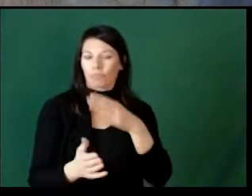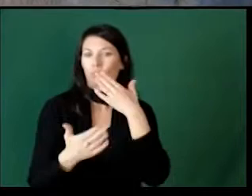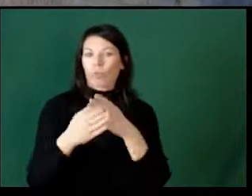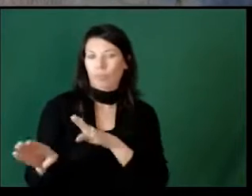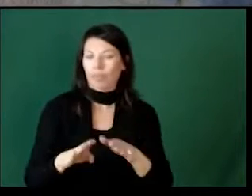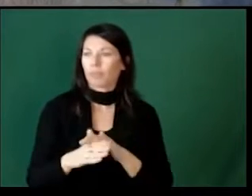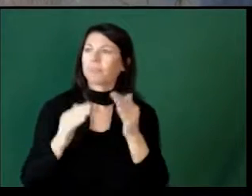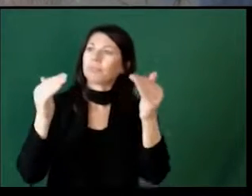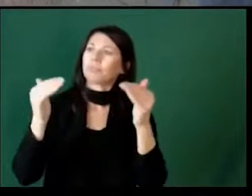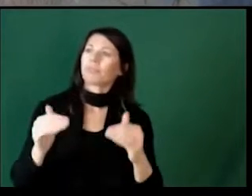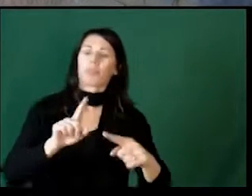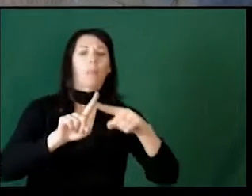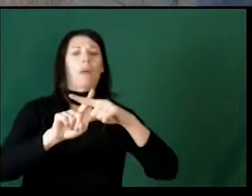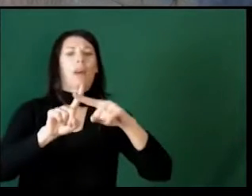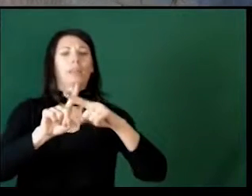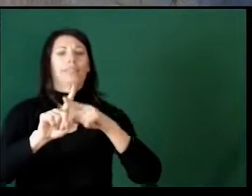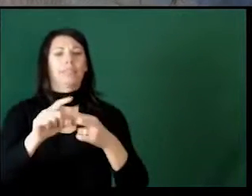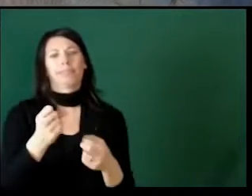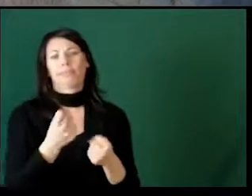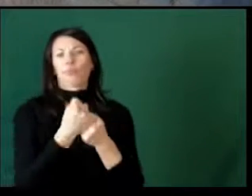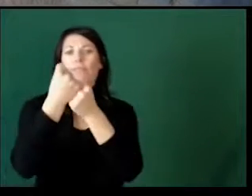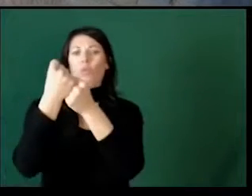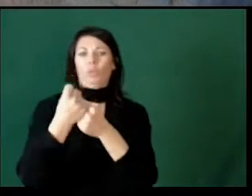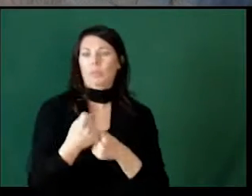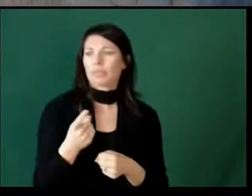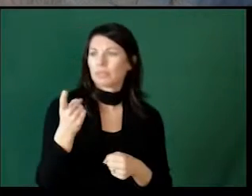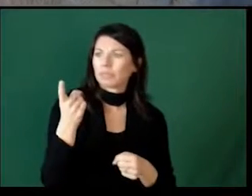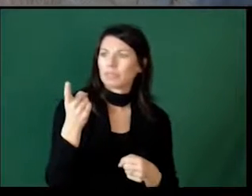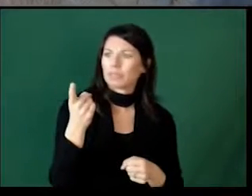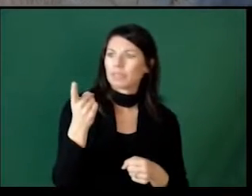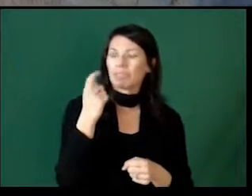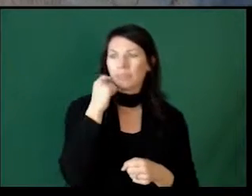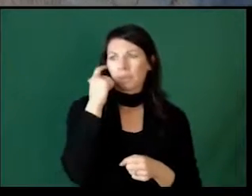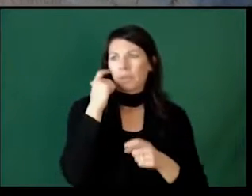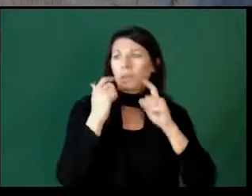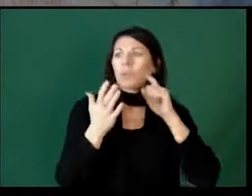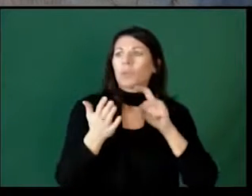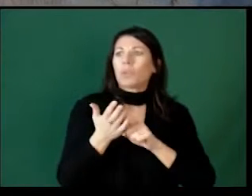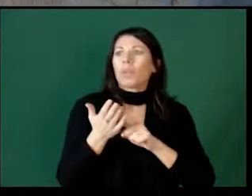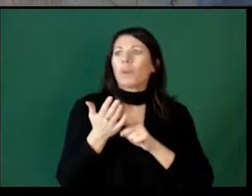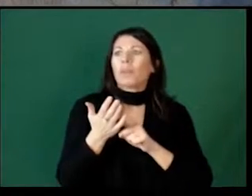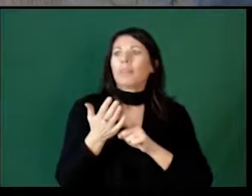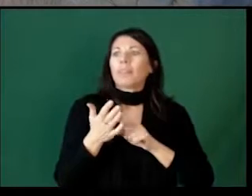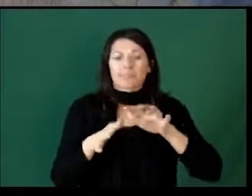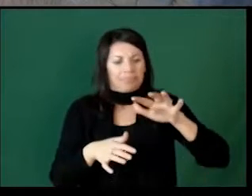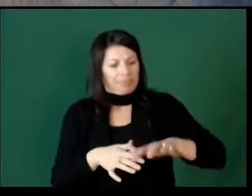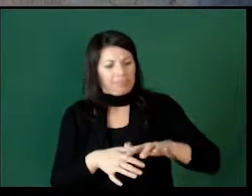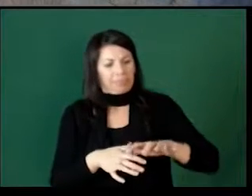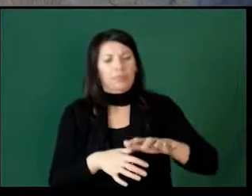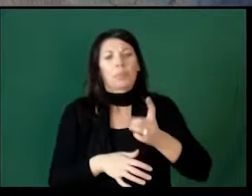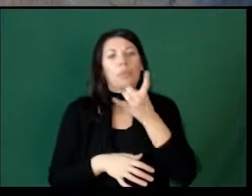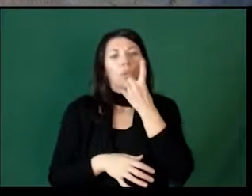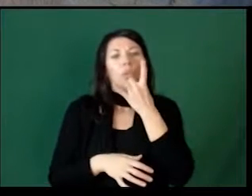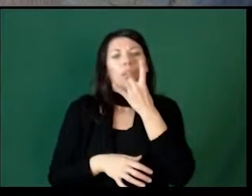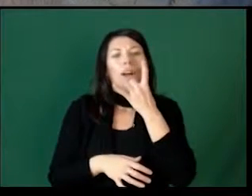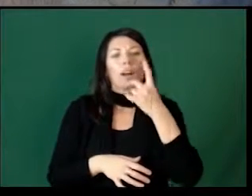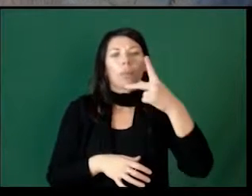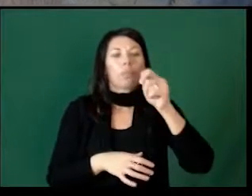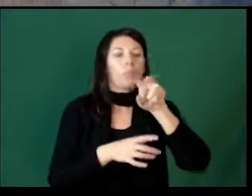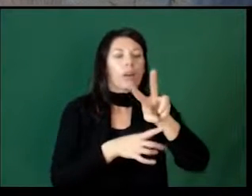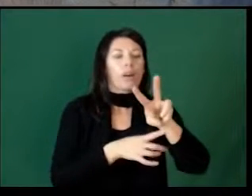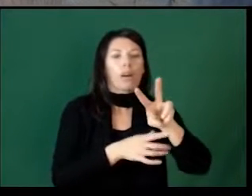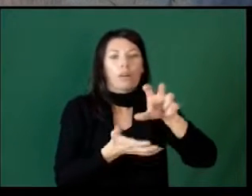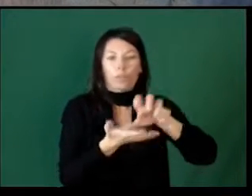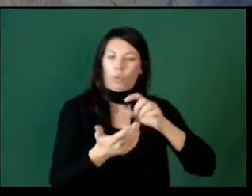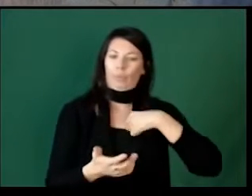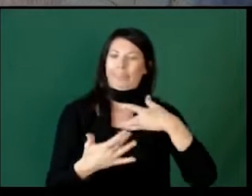kind of positive reinforcement. You'll see that the little paw prints there, we are the CSDB